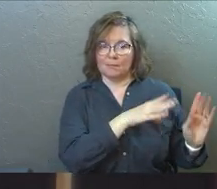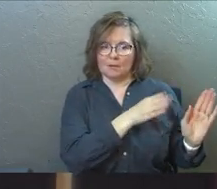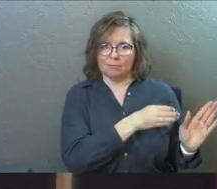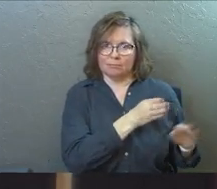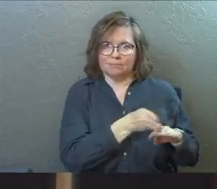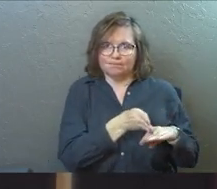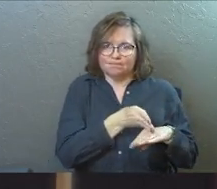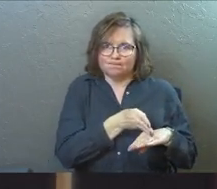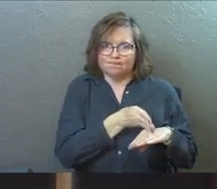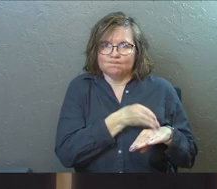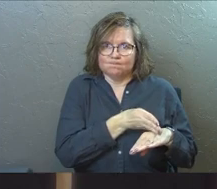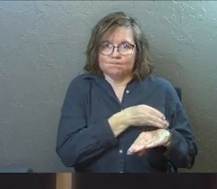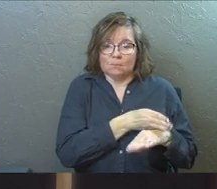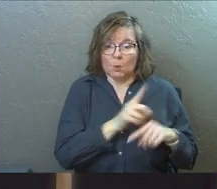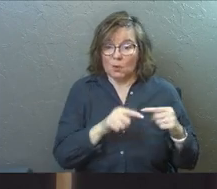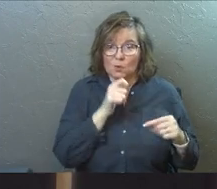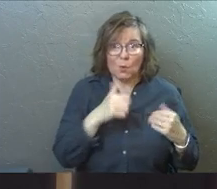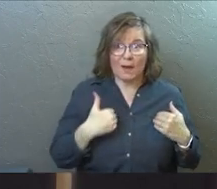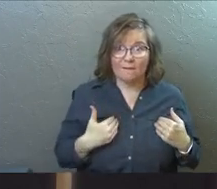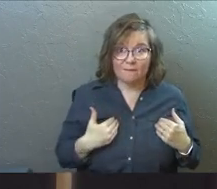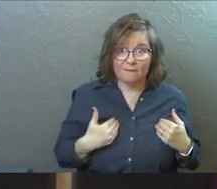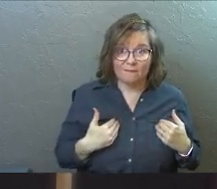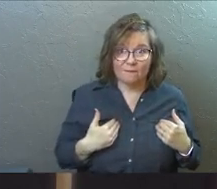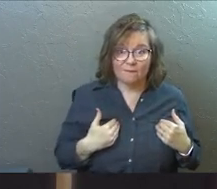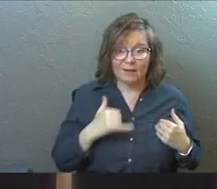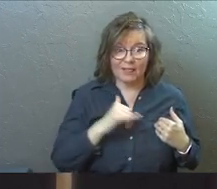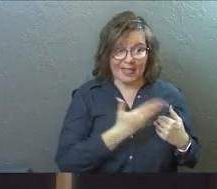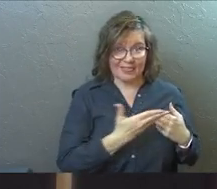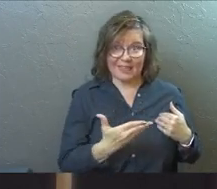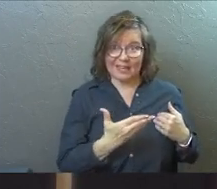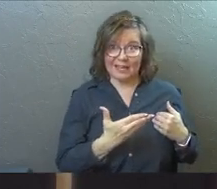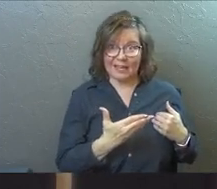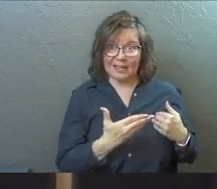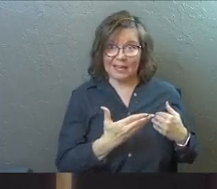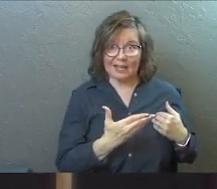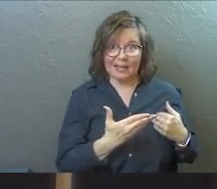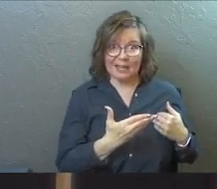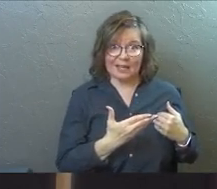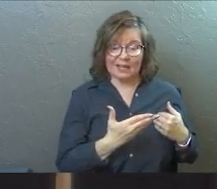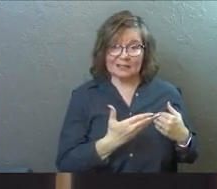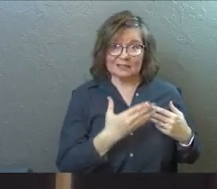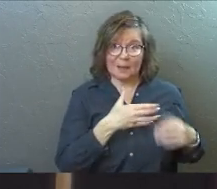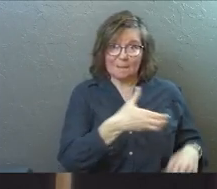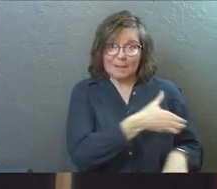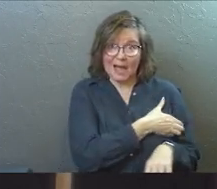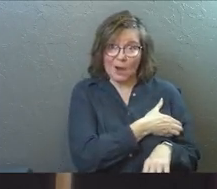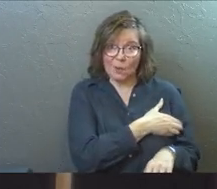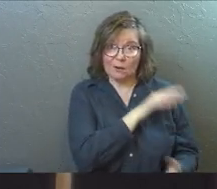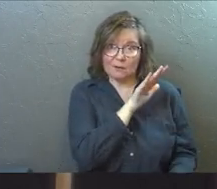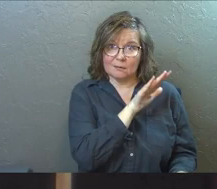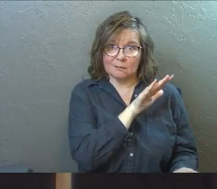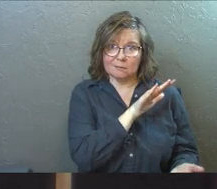Because when you don't have that thing starts to lose its grip on you.